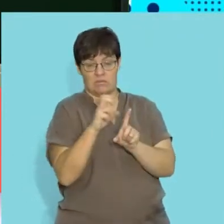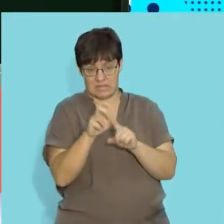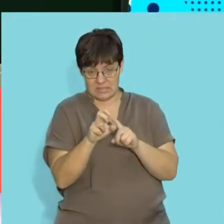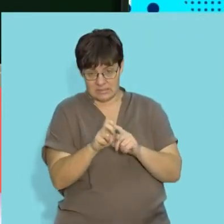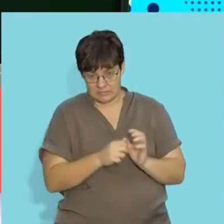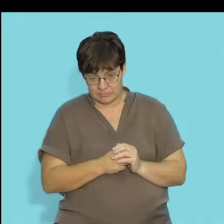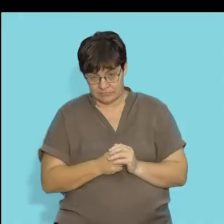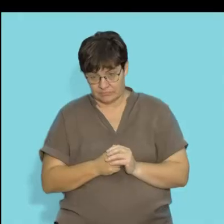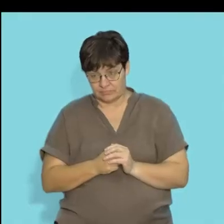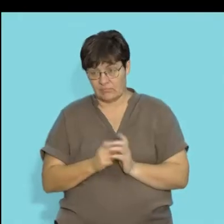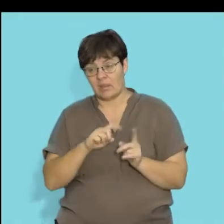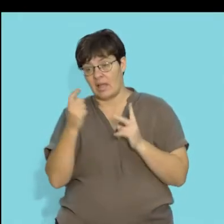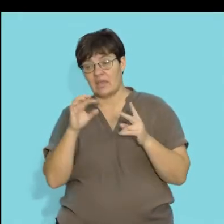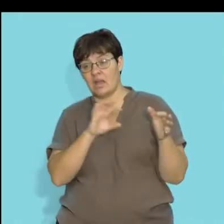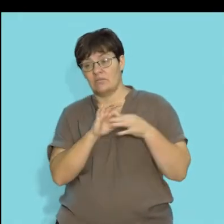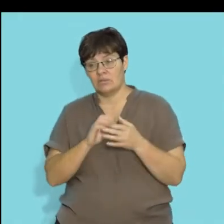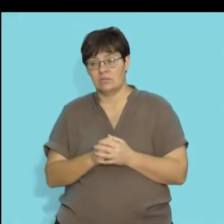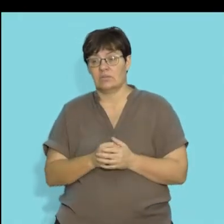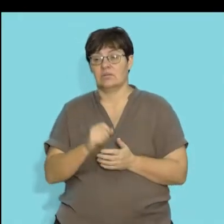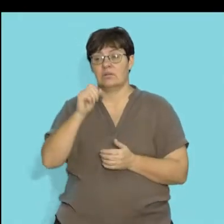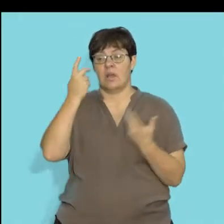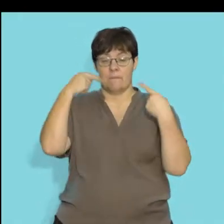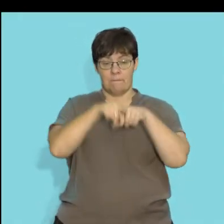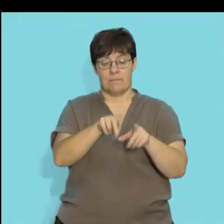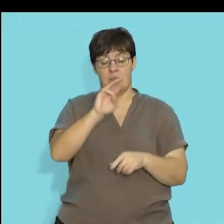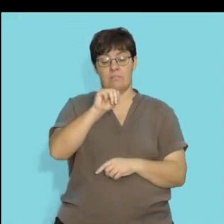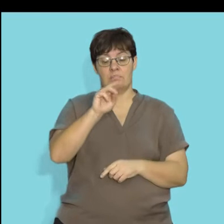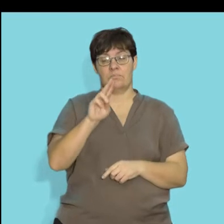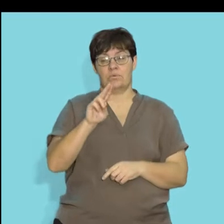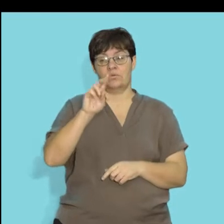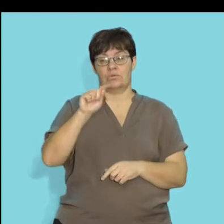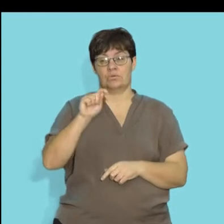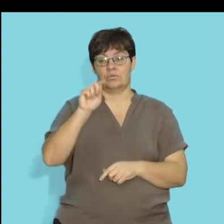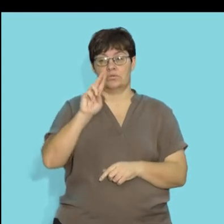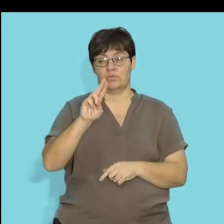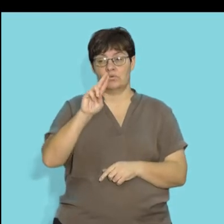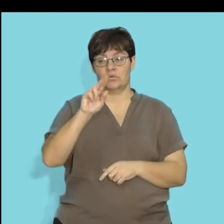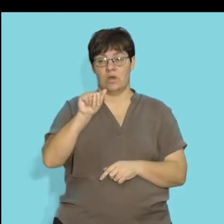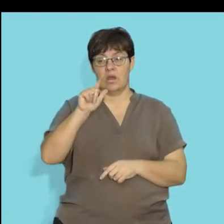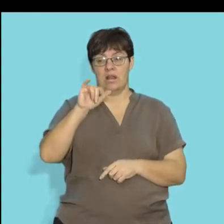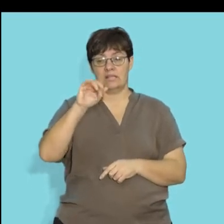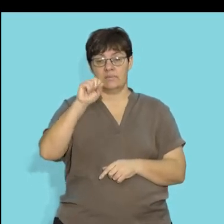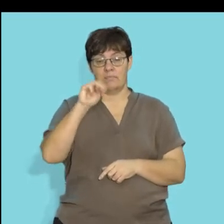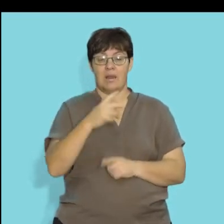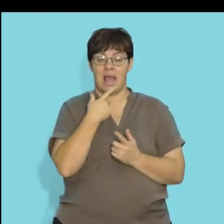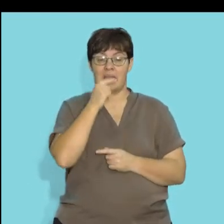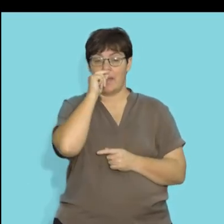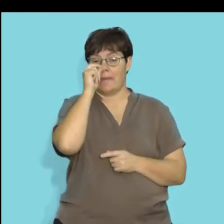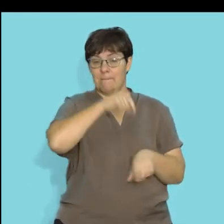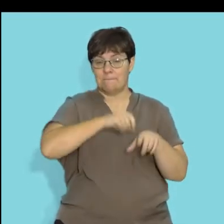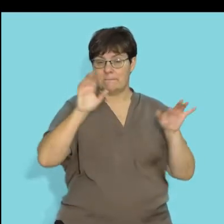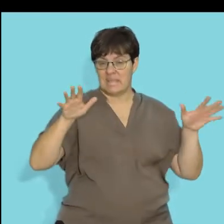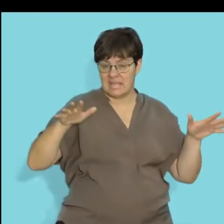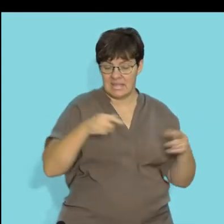other relationship that we look at is called mutualism. And mutualism is where bees and flowers coexist,